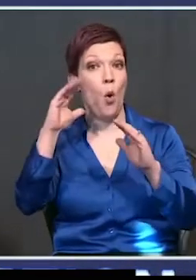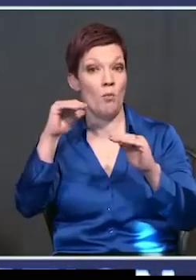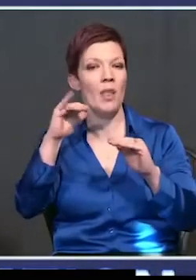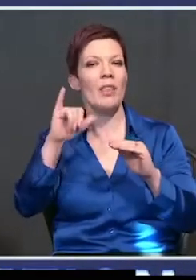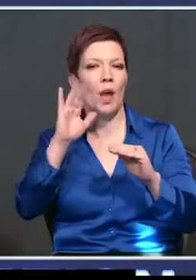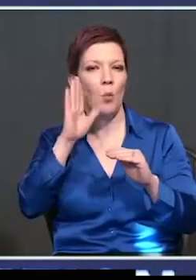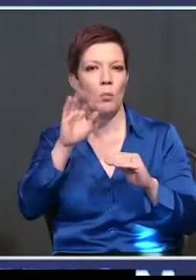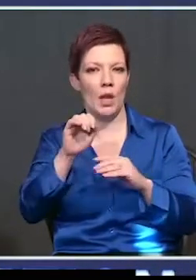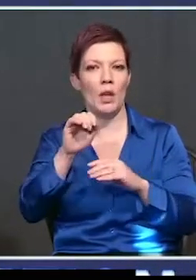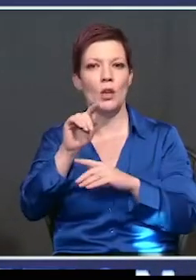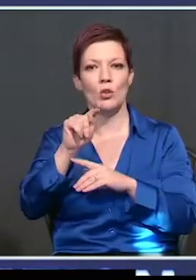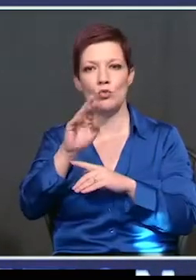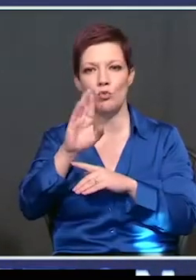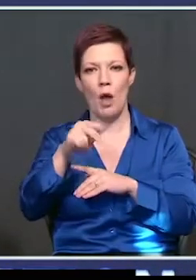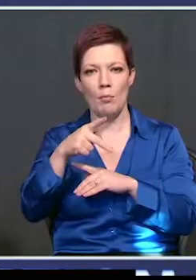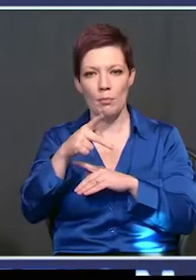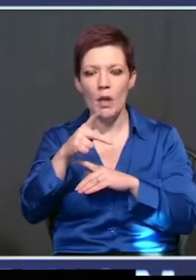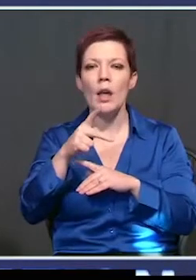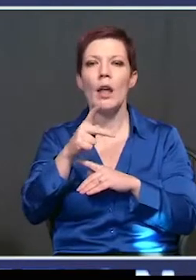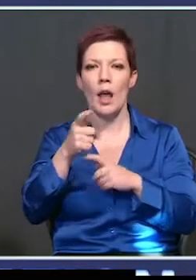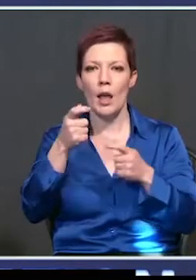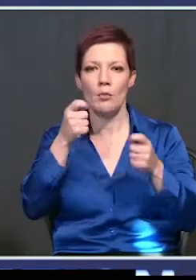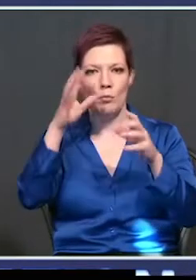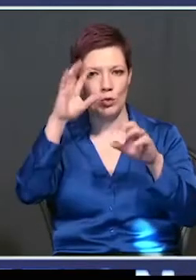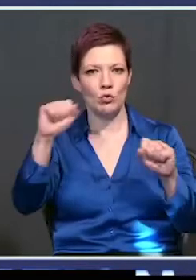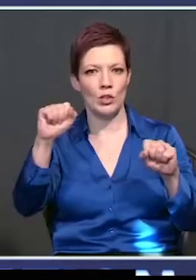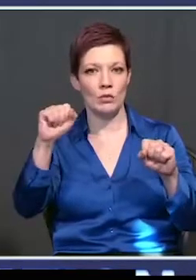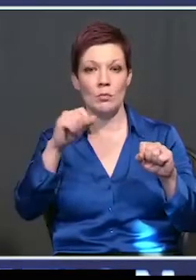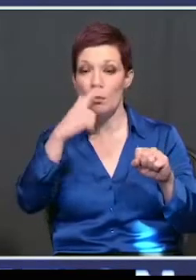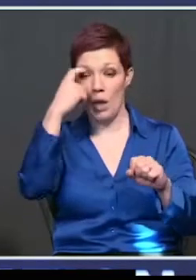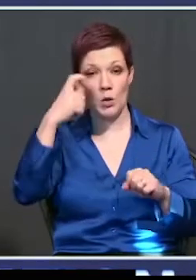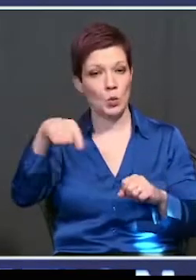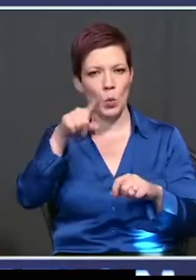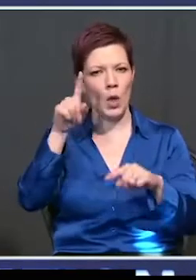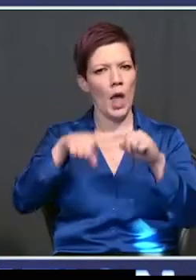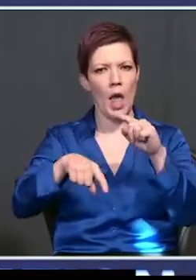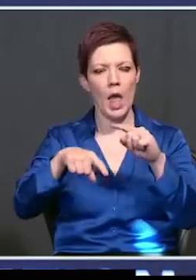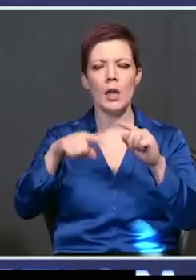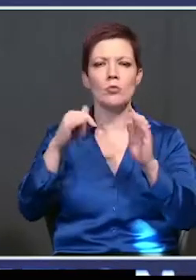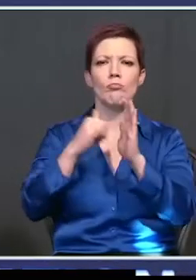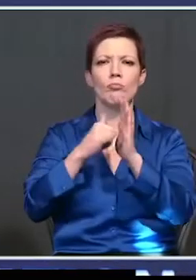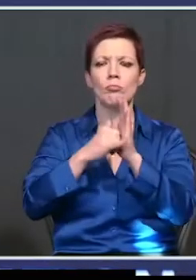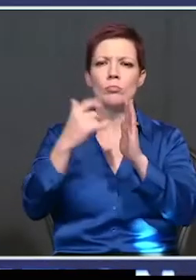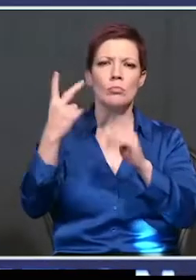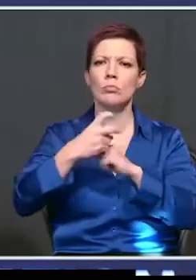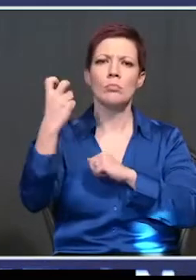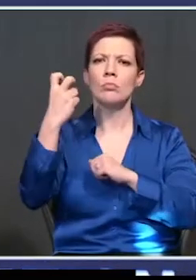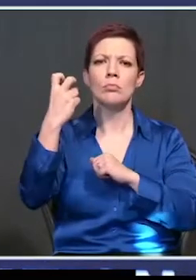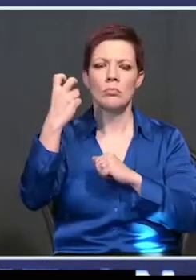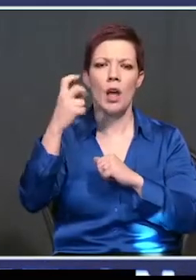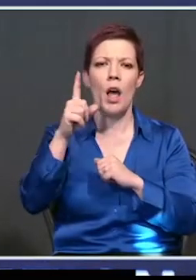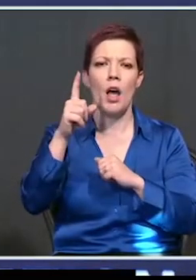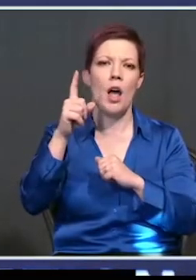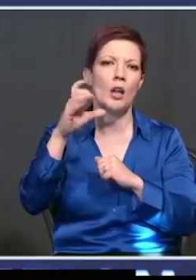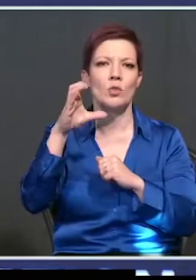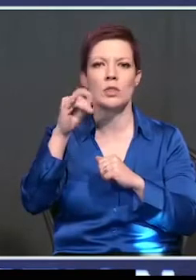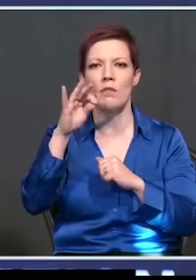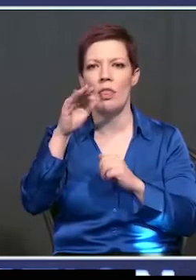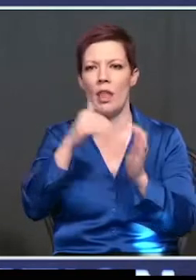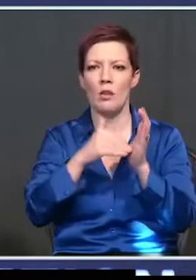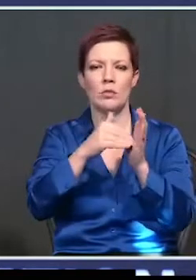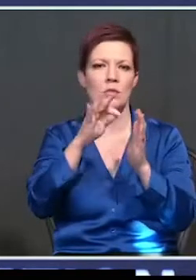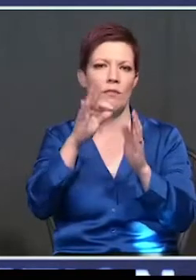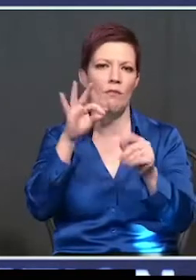can't steal hundreds of thousands of votes. You can't have fraud and deception and all of the things that they did